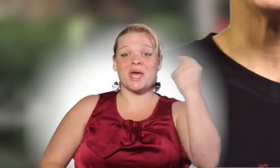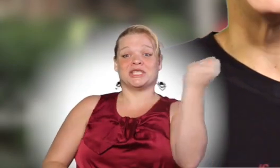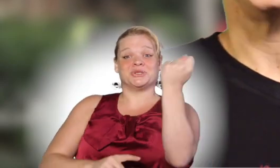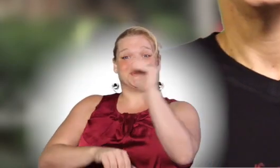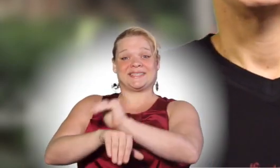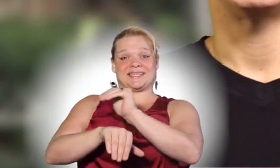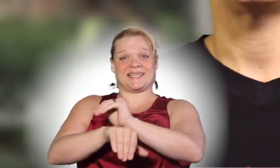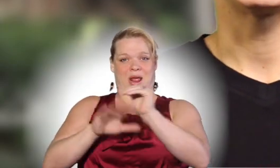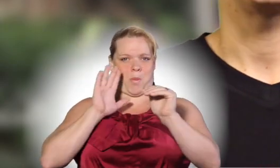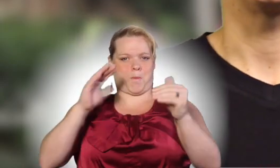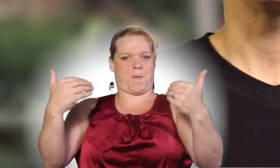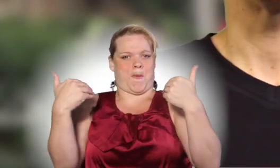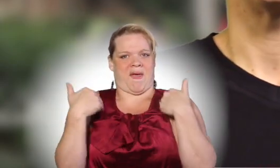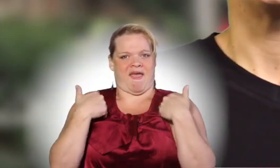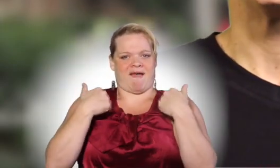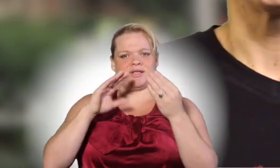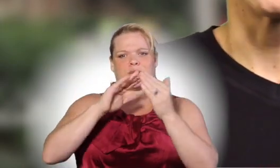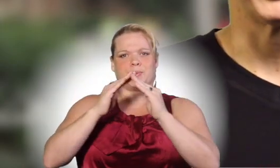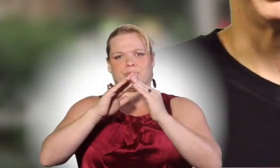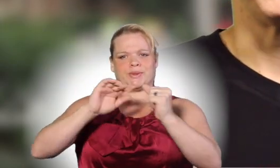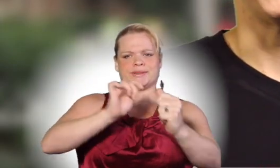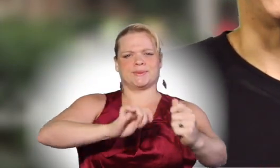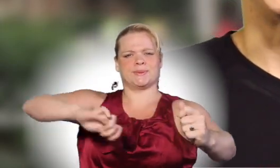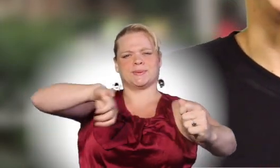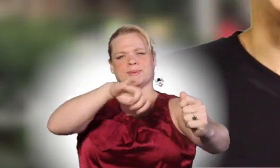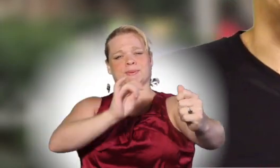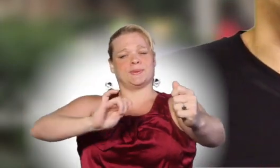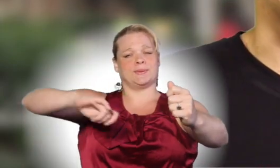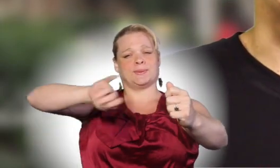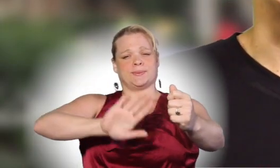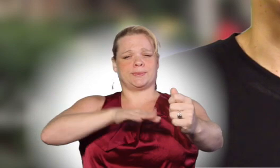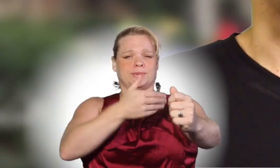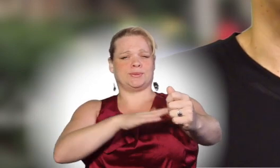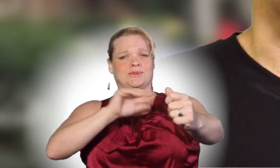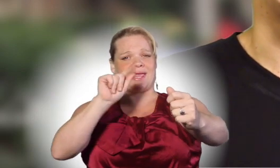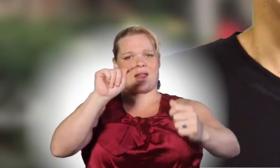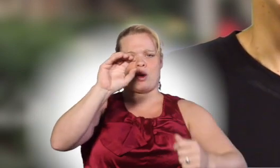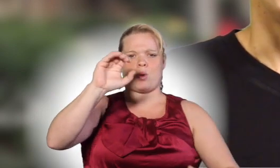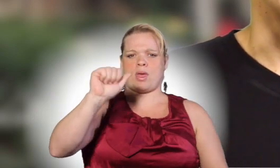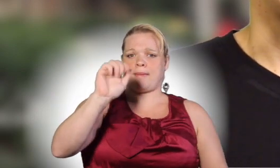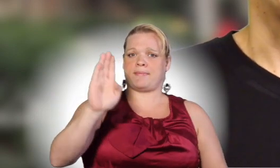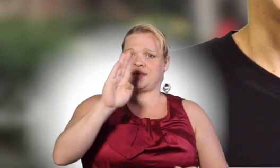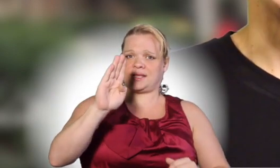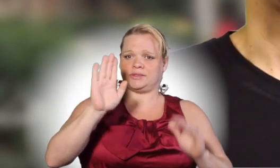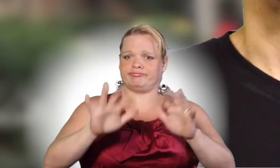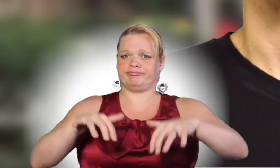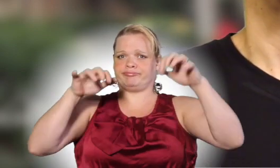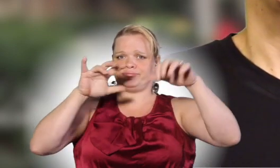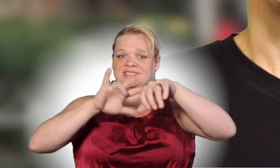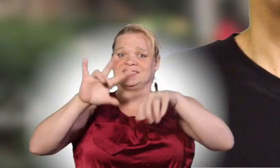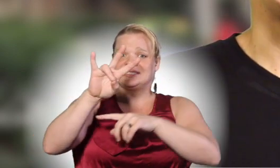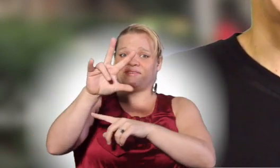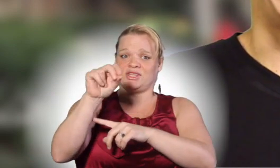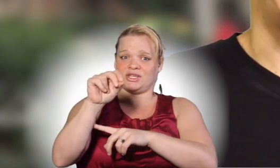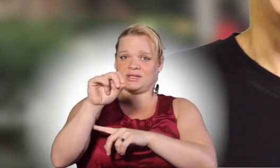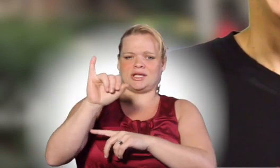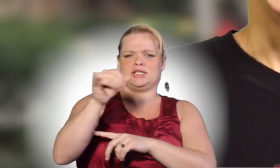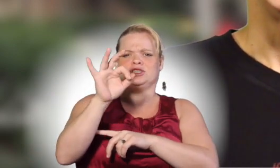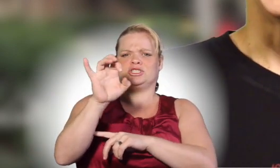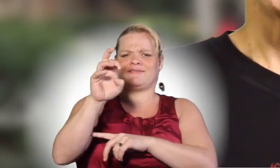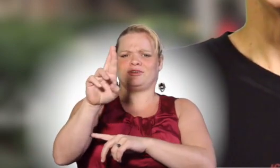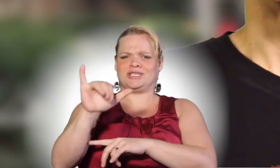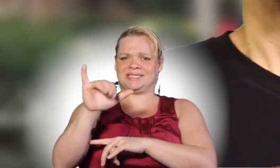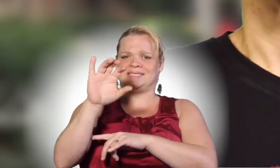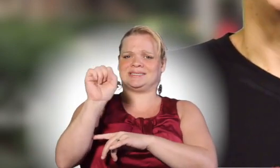Tuesday evening, there is a community symphony orchestra concert in the old administration building, auditorium at 7.30 p.m.